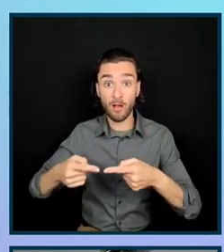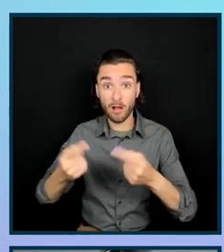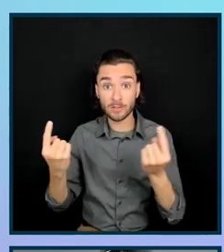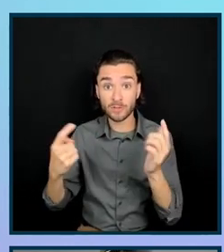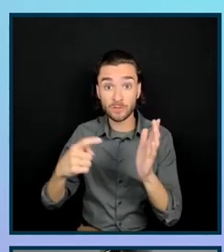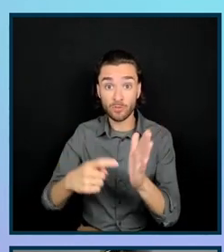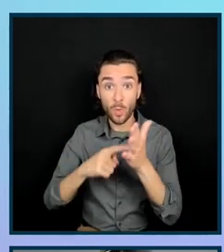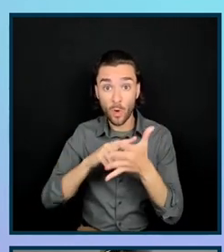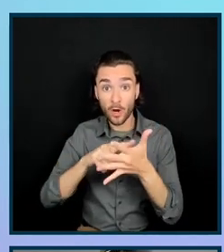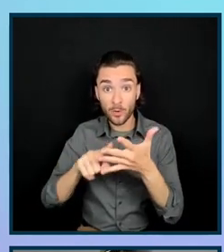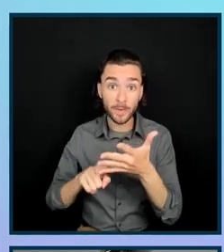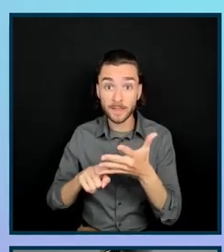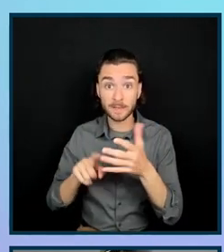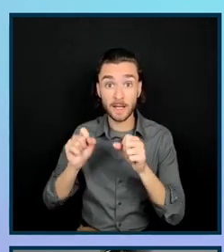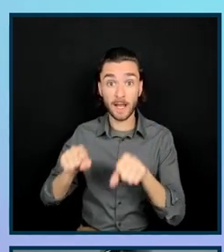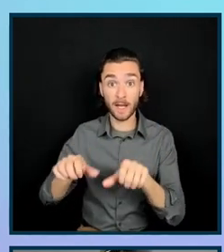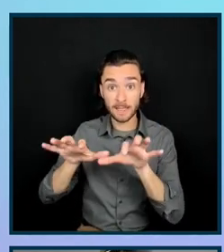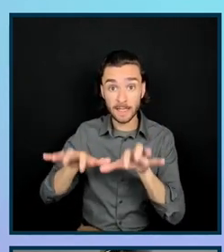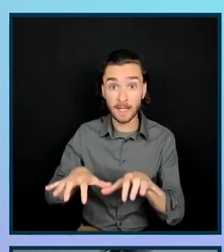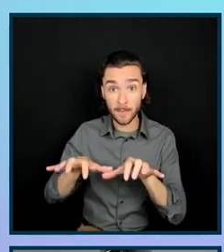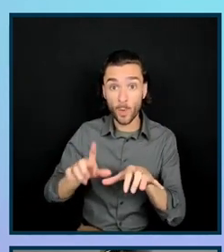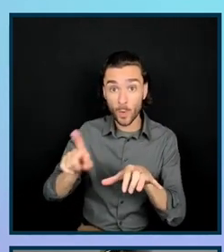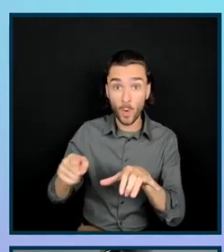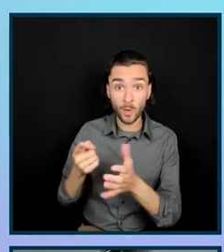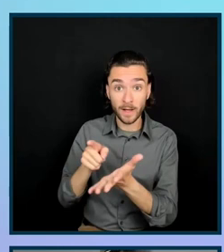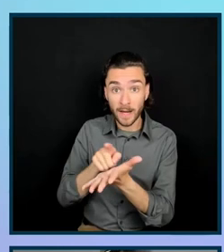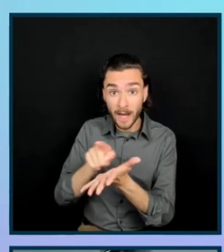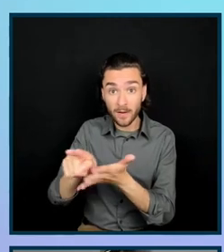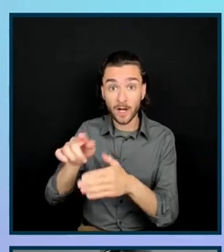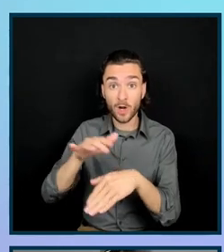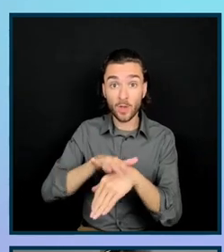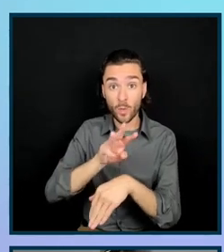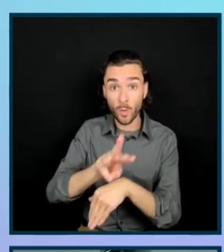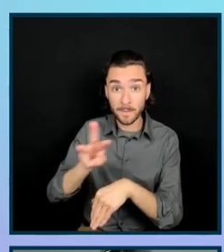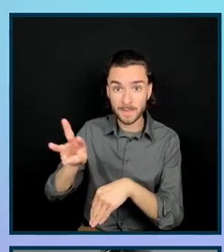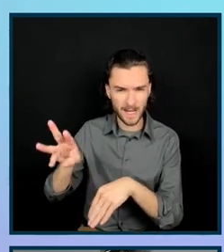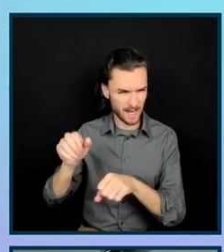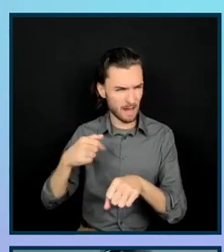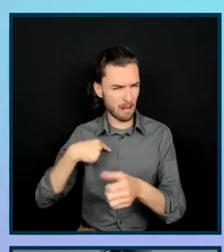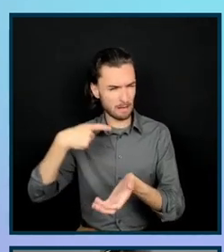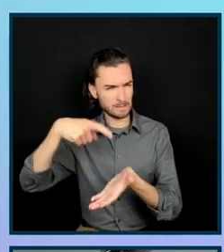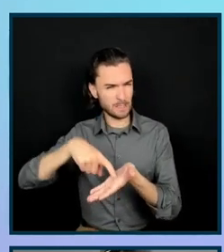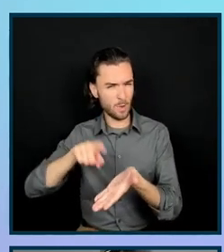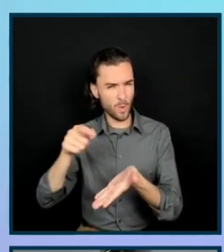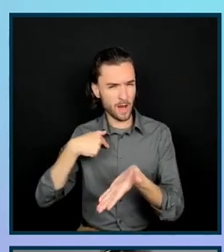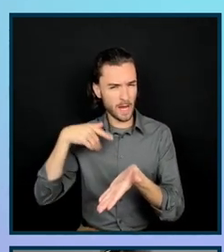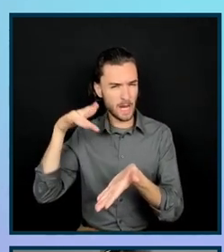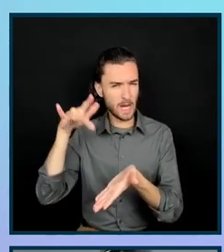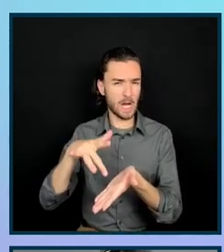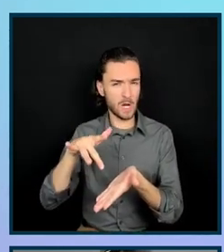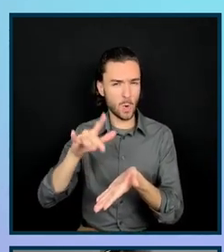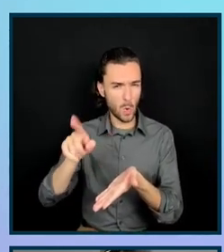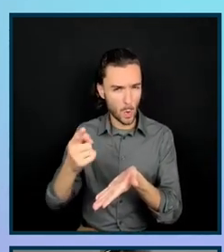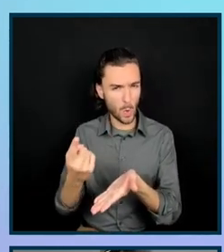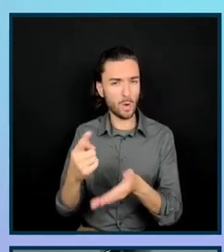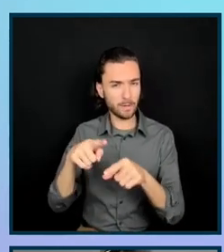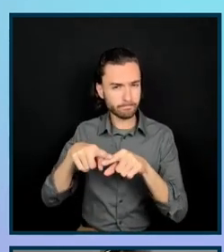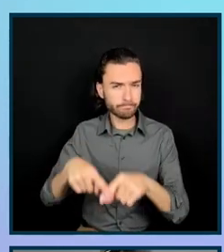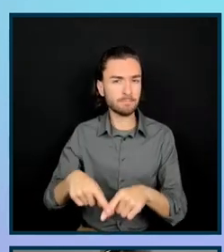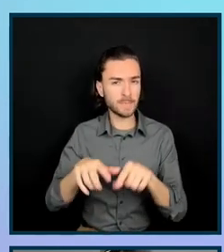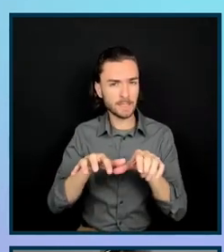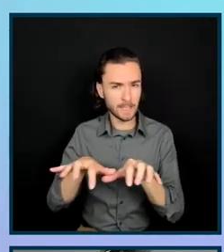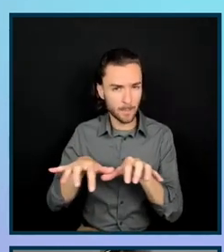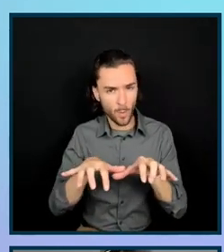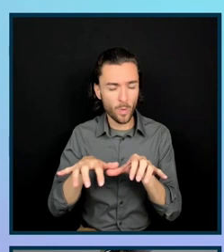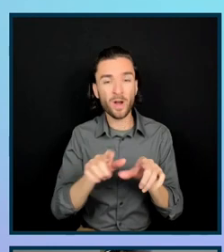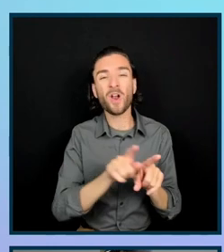just using a keyboard alone? And can I tell where I am just navigating by a keyboard? And also we're checking for missed opportunities to help show